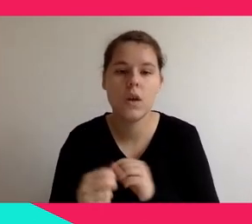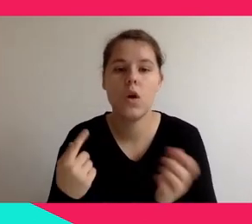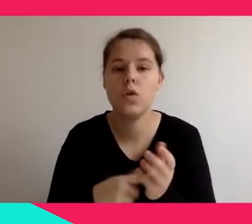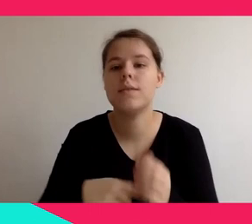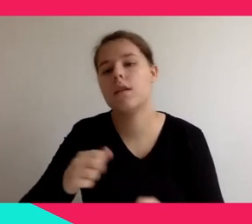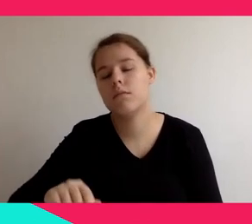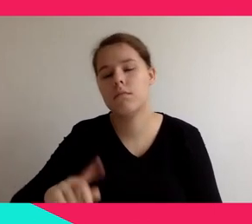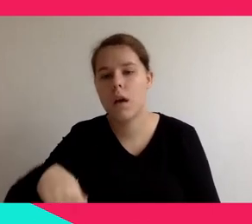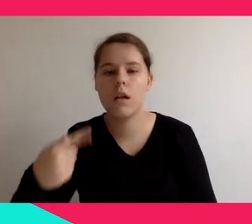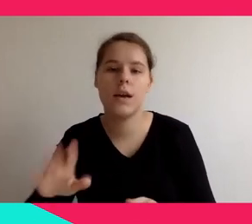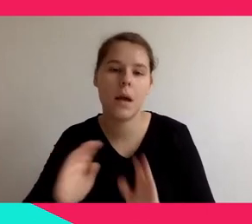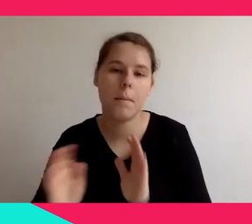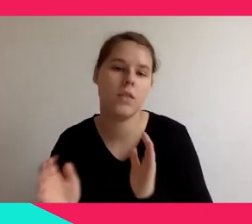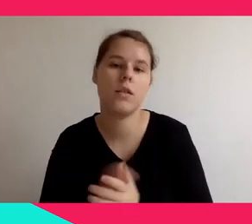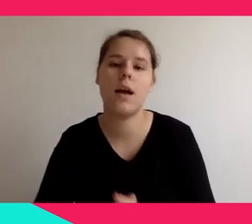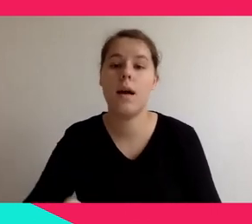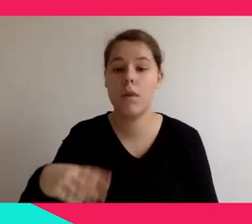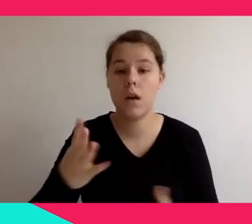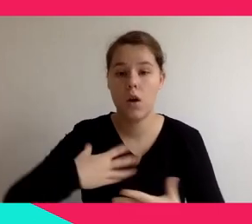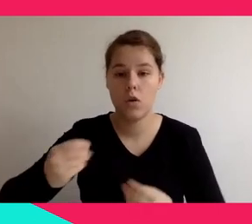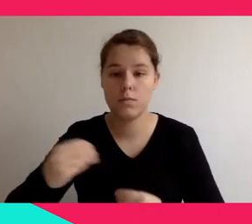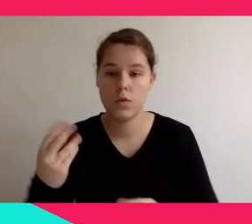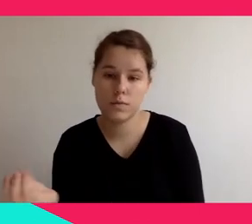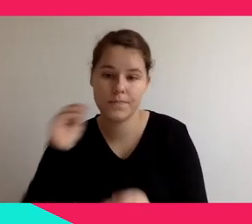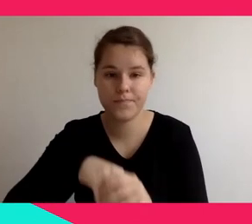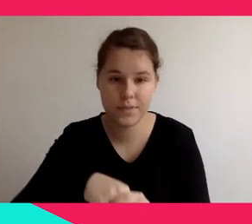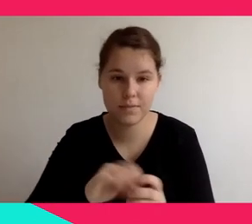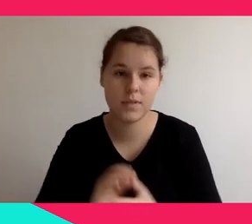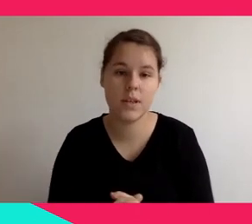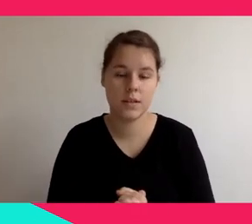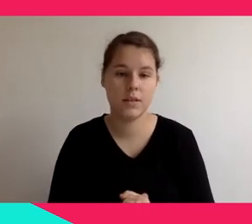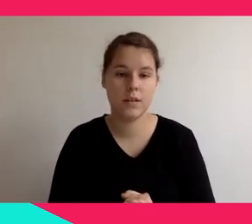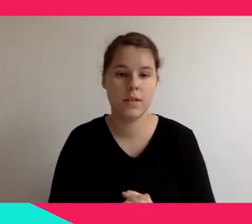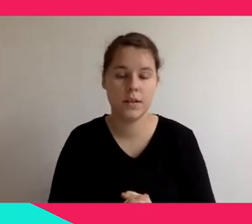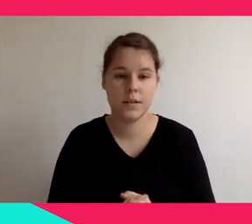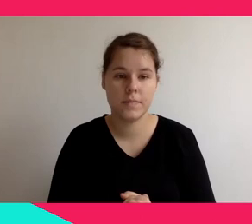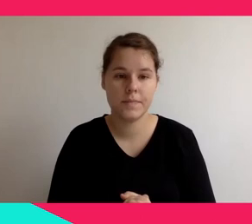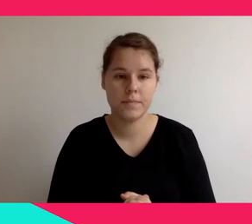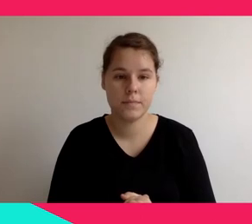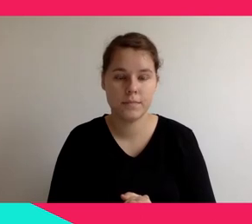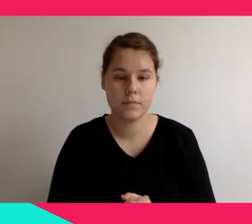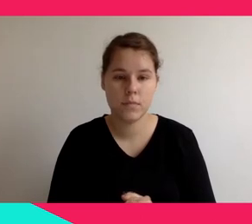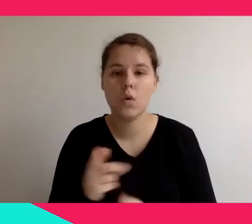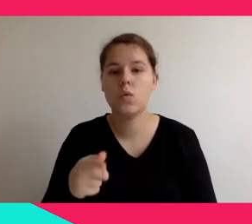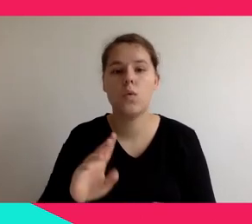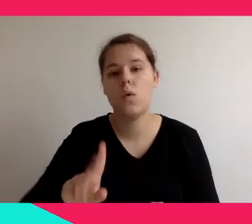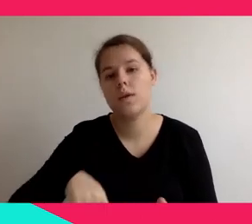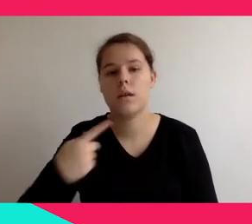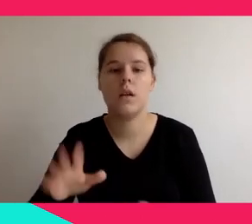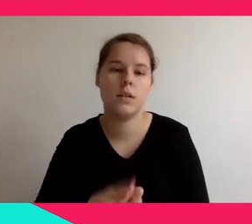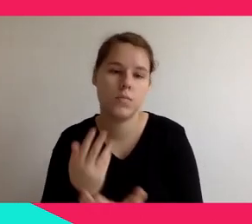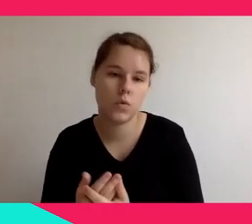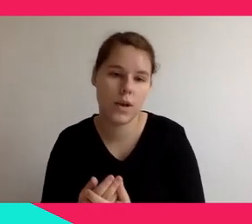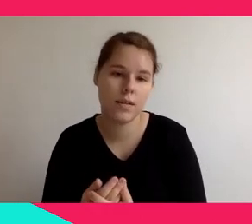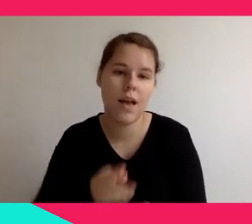But it lacks 3D. You have also 360 videos that also use